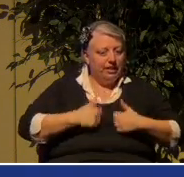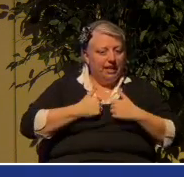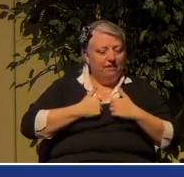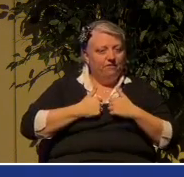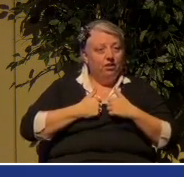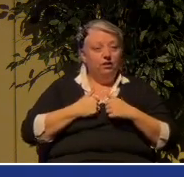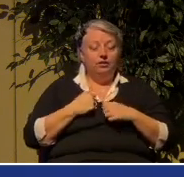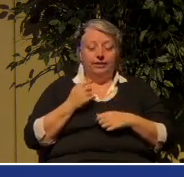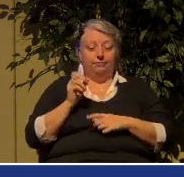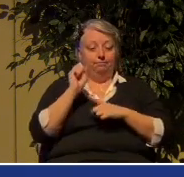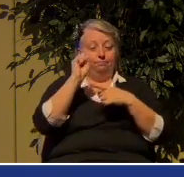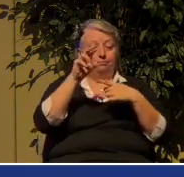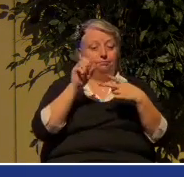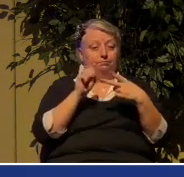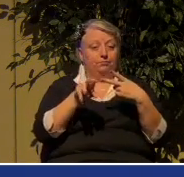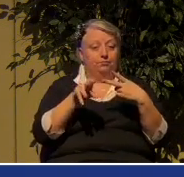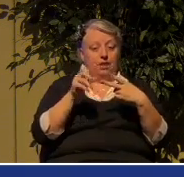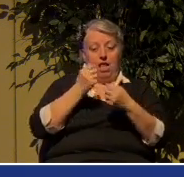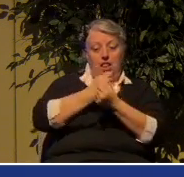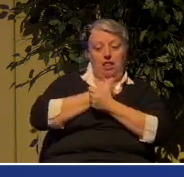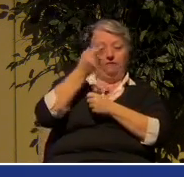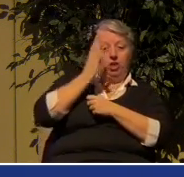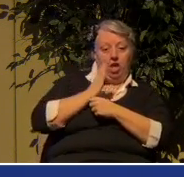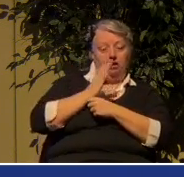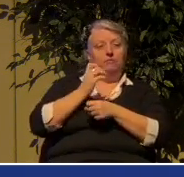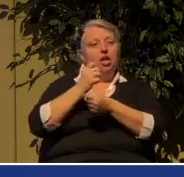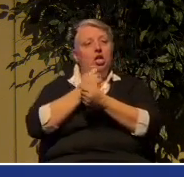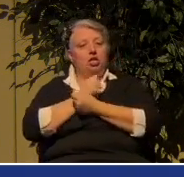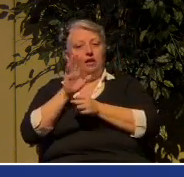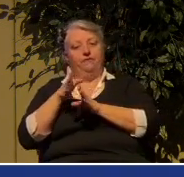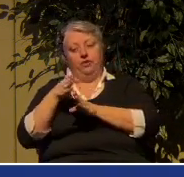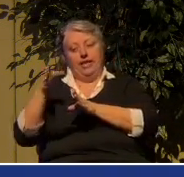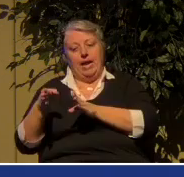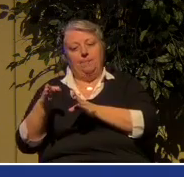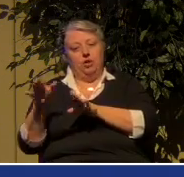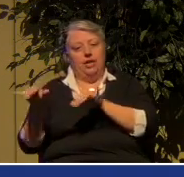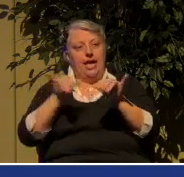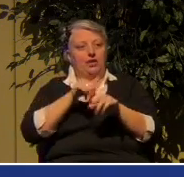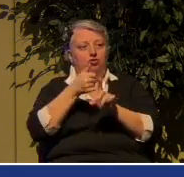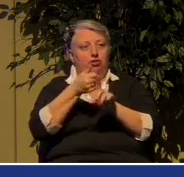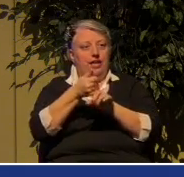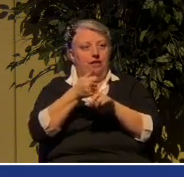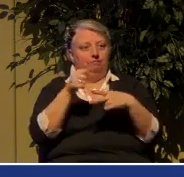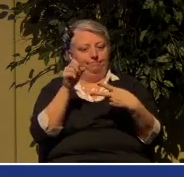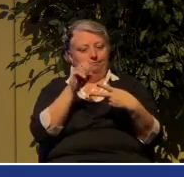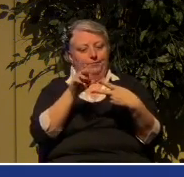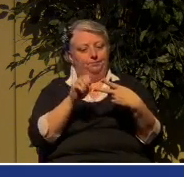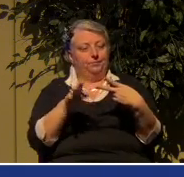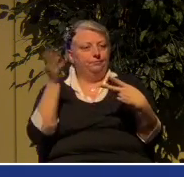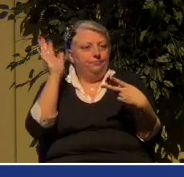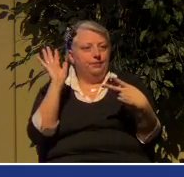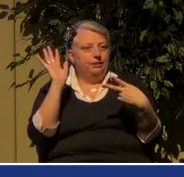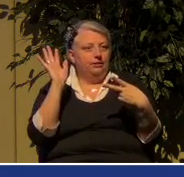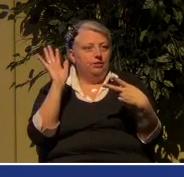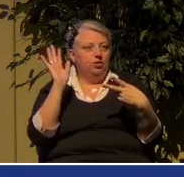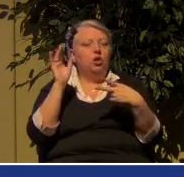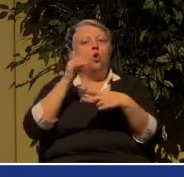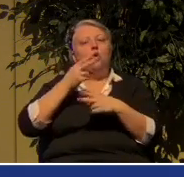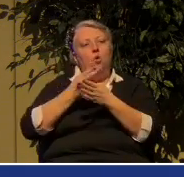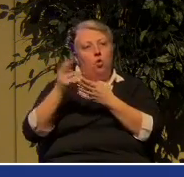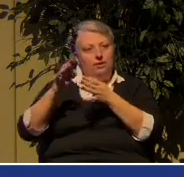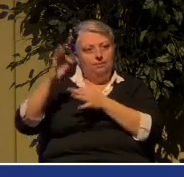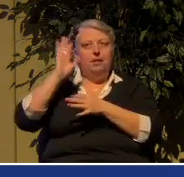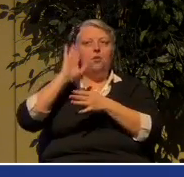neighbor as yourself. And then the Holy Spirit will help you figure out what that looks like in the reality of everyday